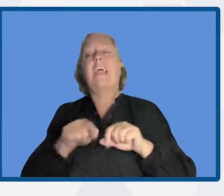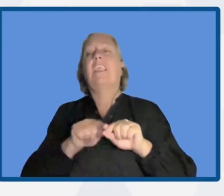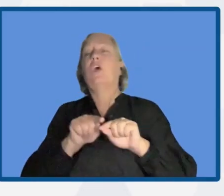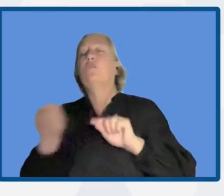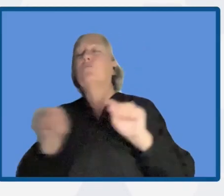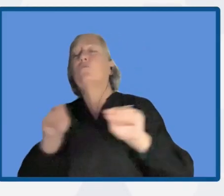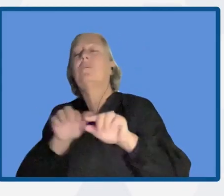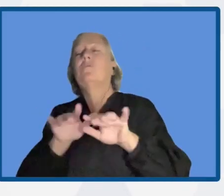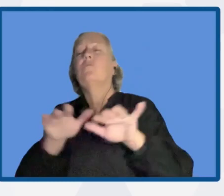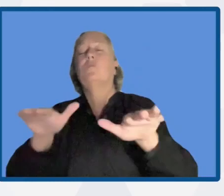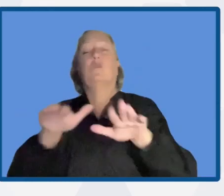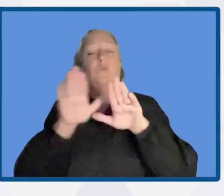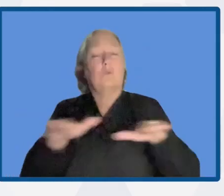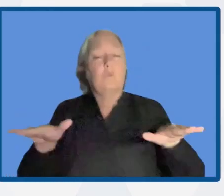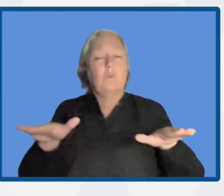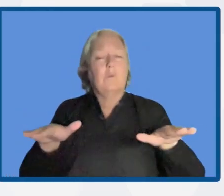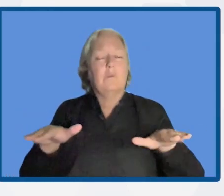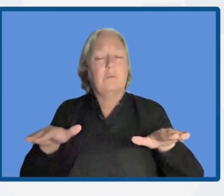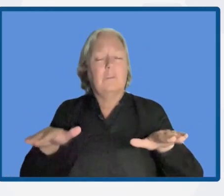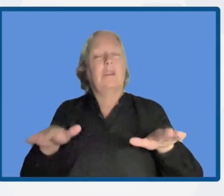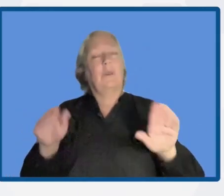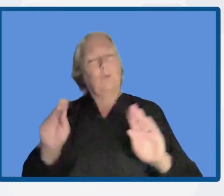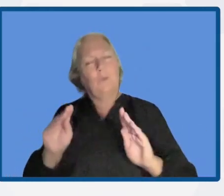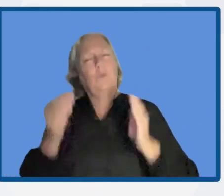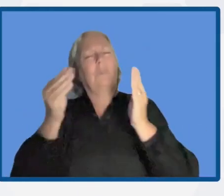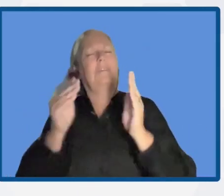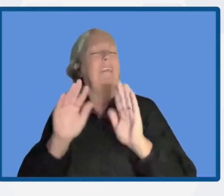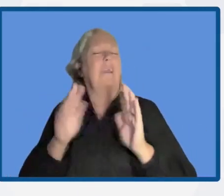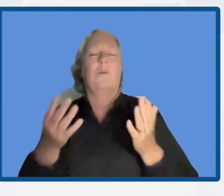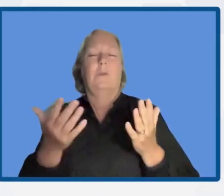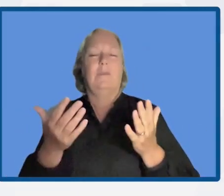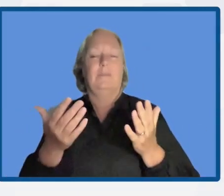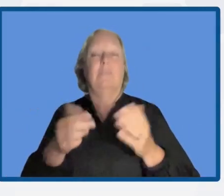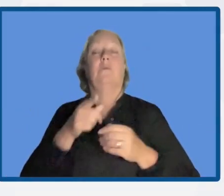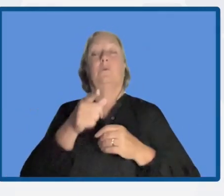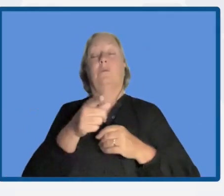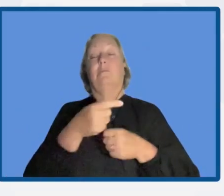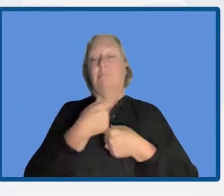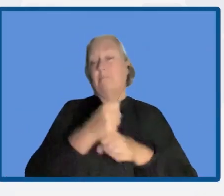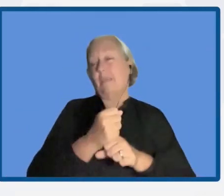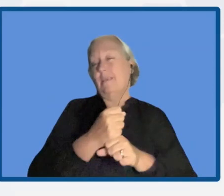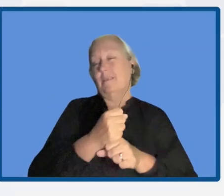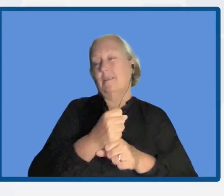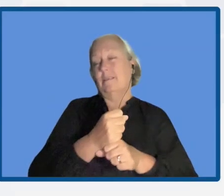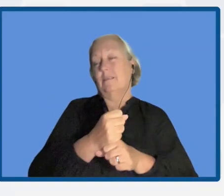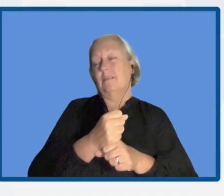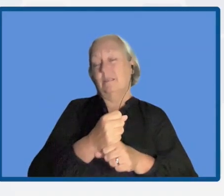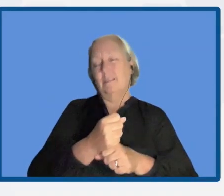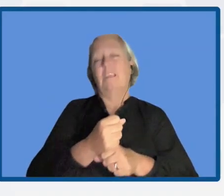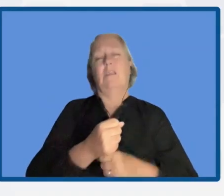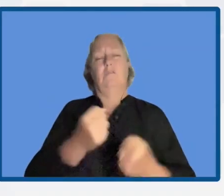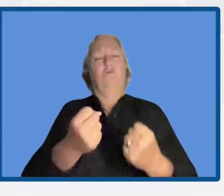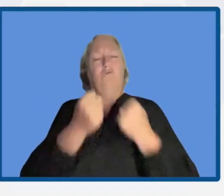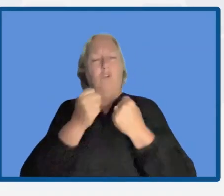the youth. So besides creating a resilience culture,